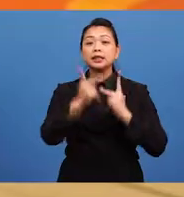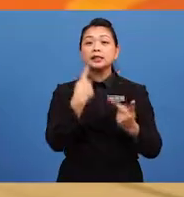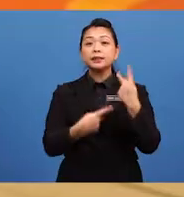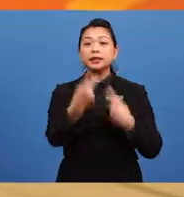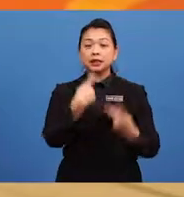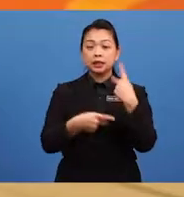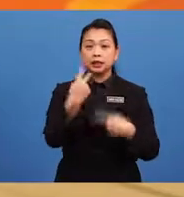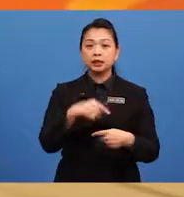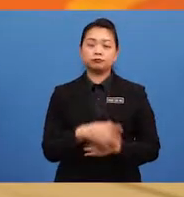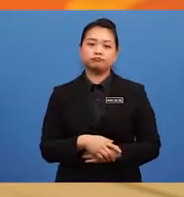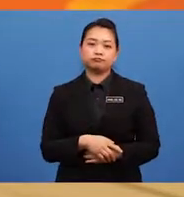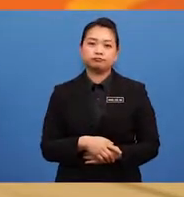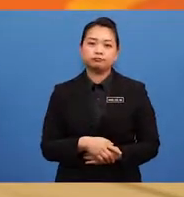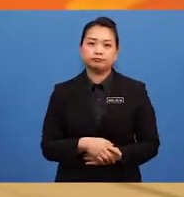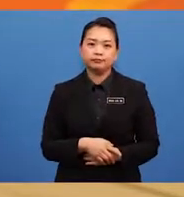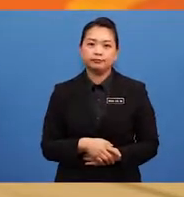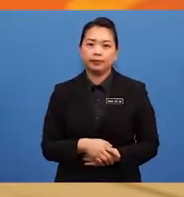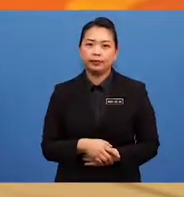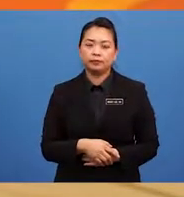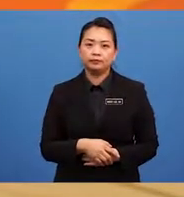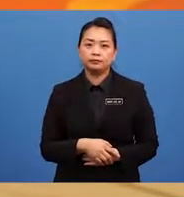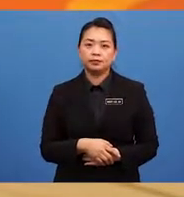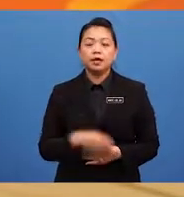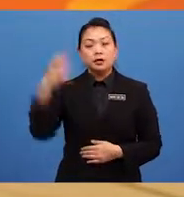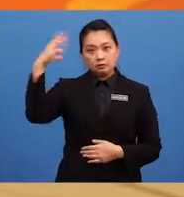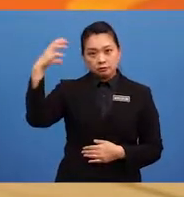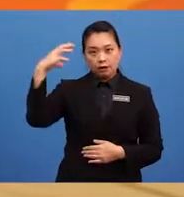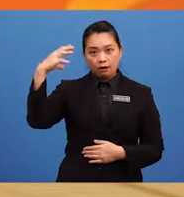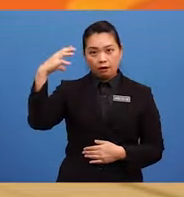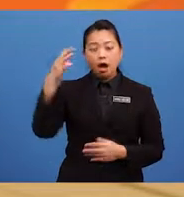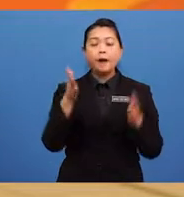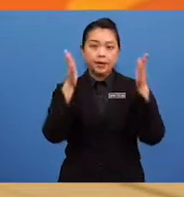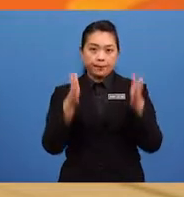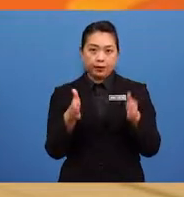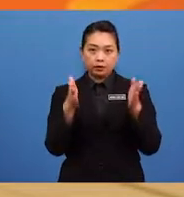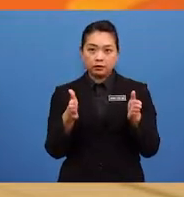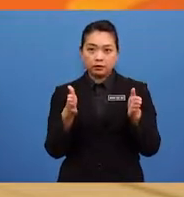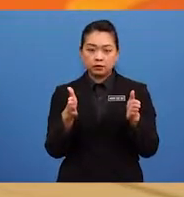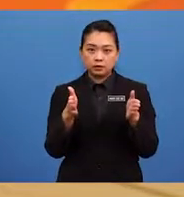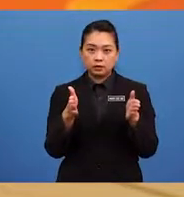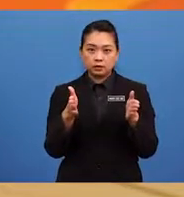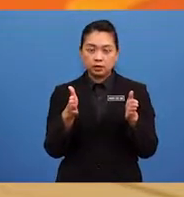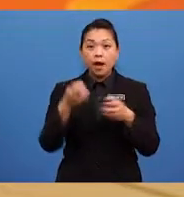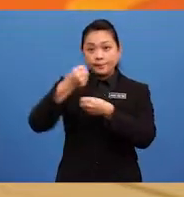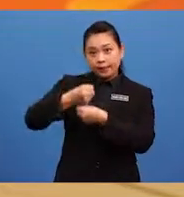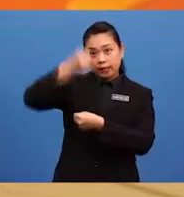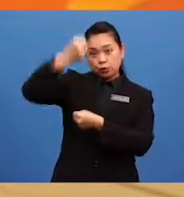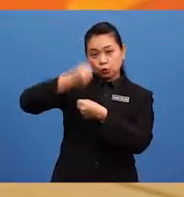Well, boys and girls, sun, people, parasols,